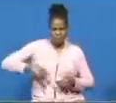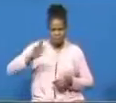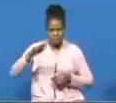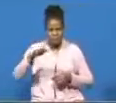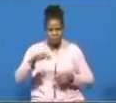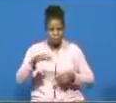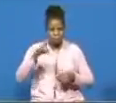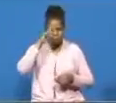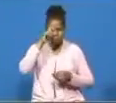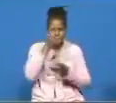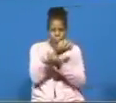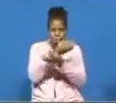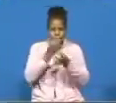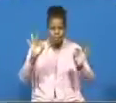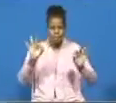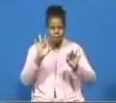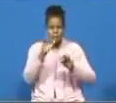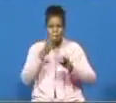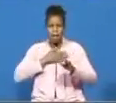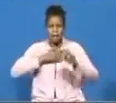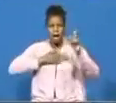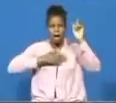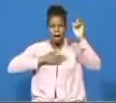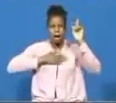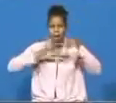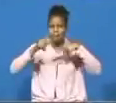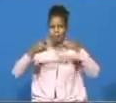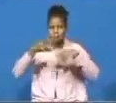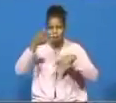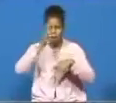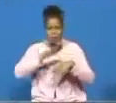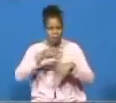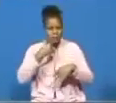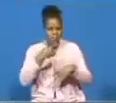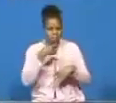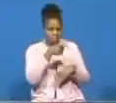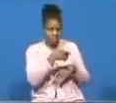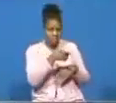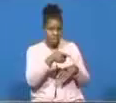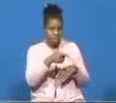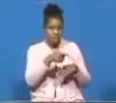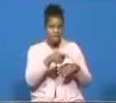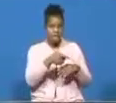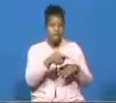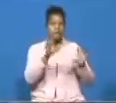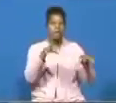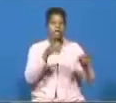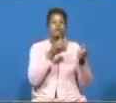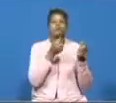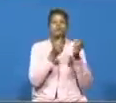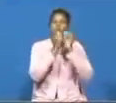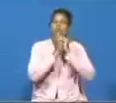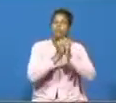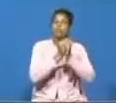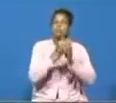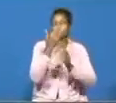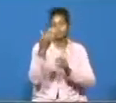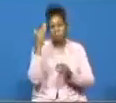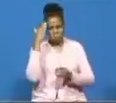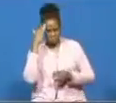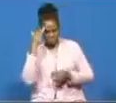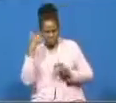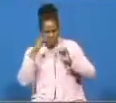my people go god says that they may serve me and we know how a pharaoh